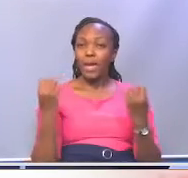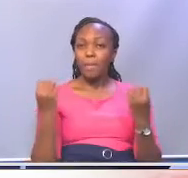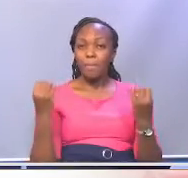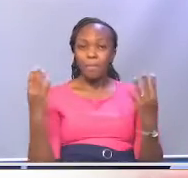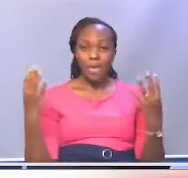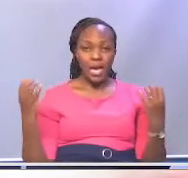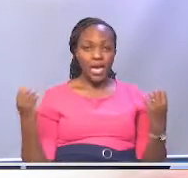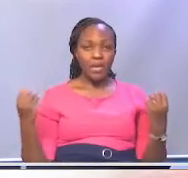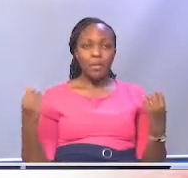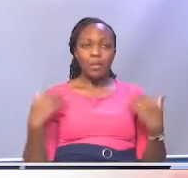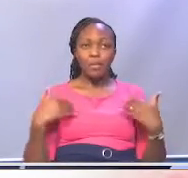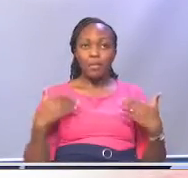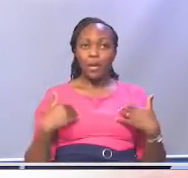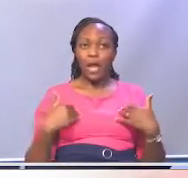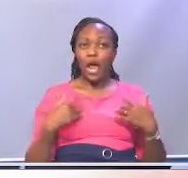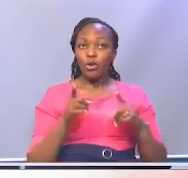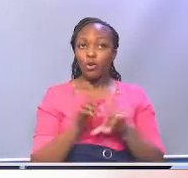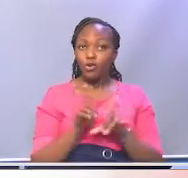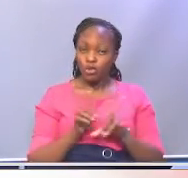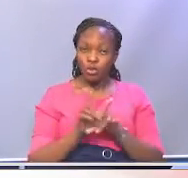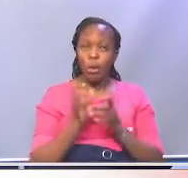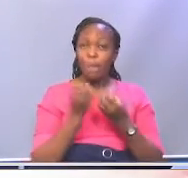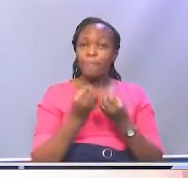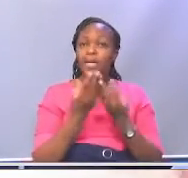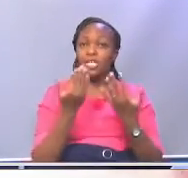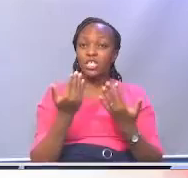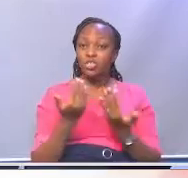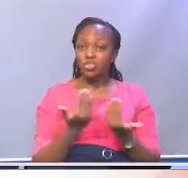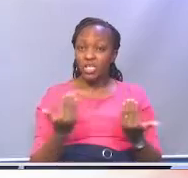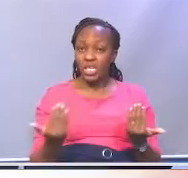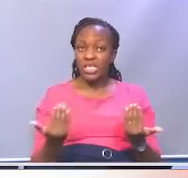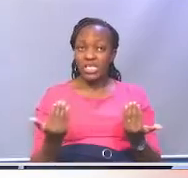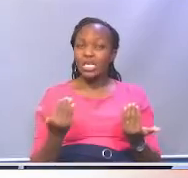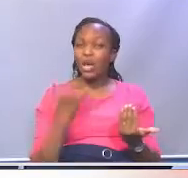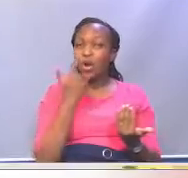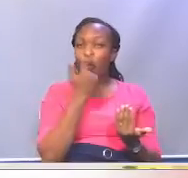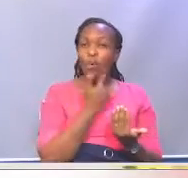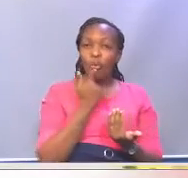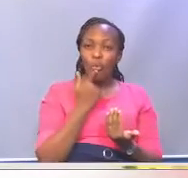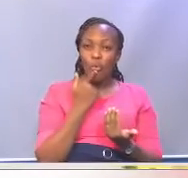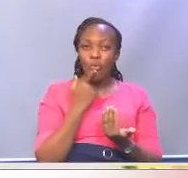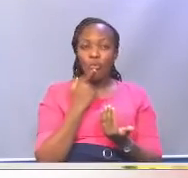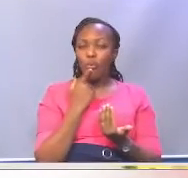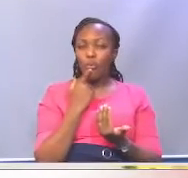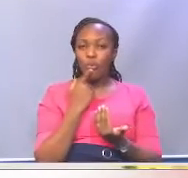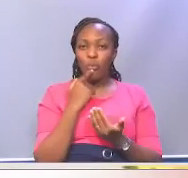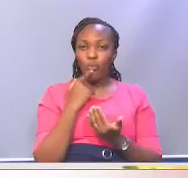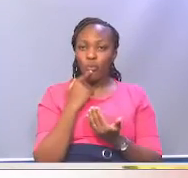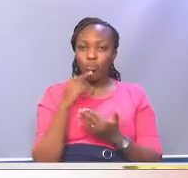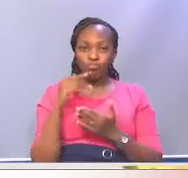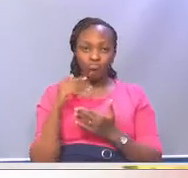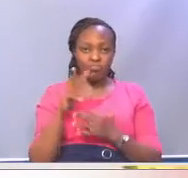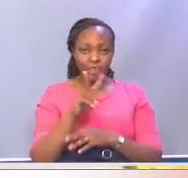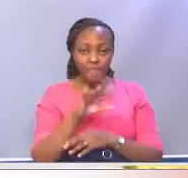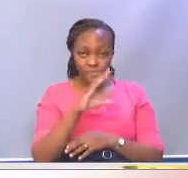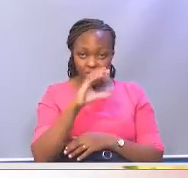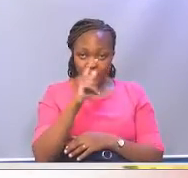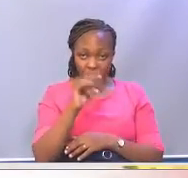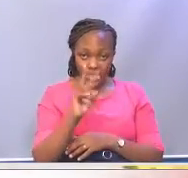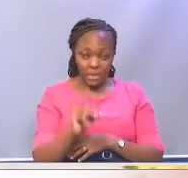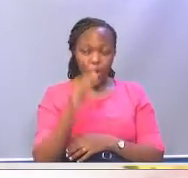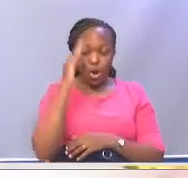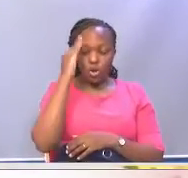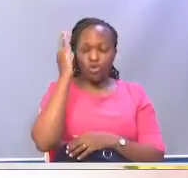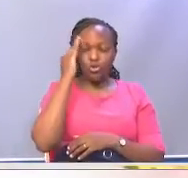children, they will stand proud knowing that if the family fails them, the government will not fail them. The 10-year-old girl succumbed to renal